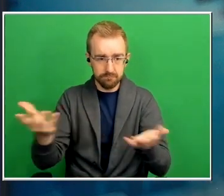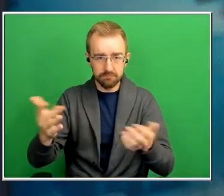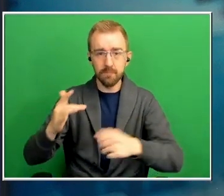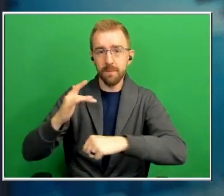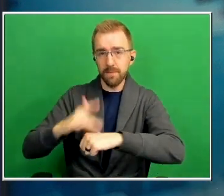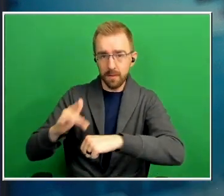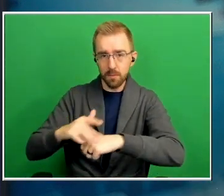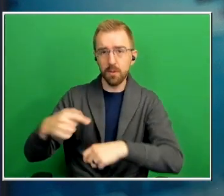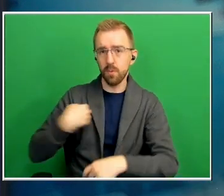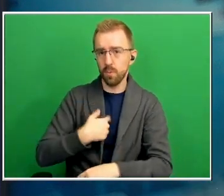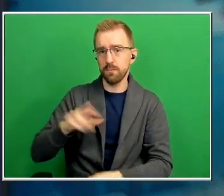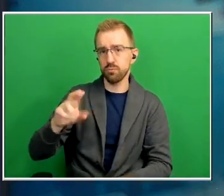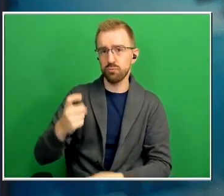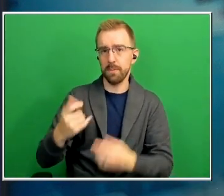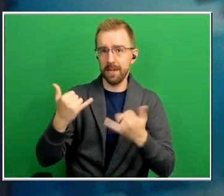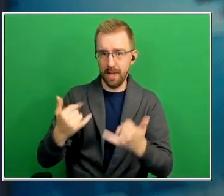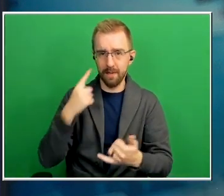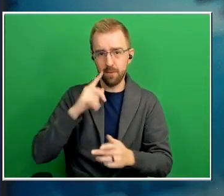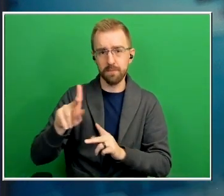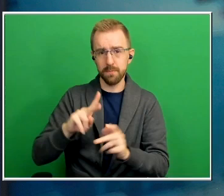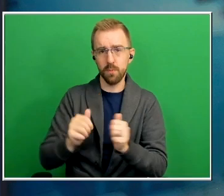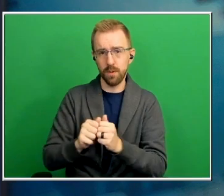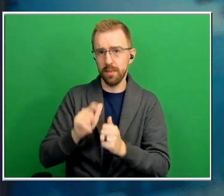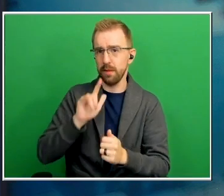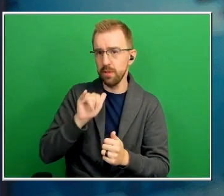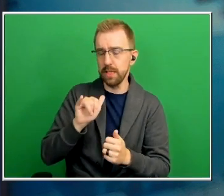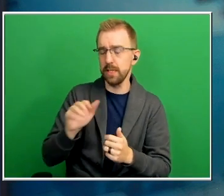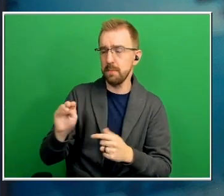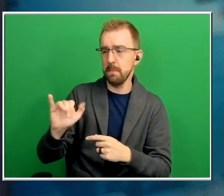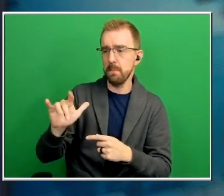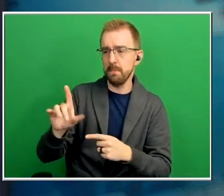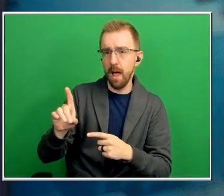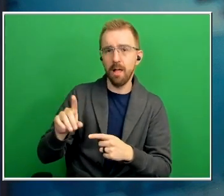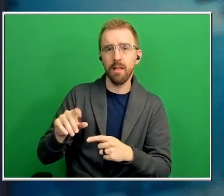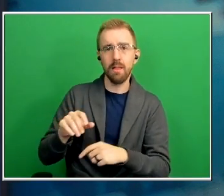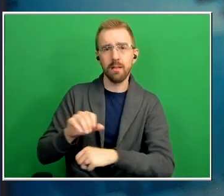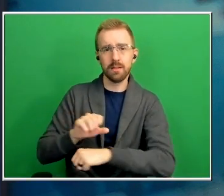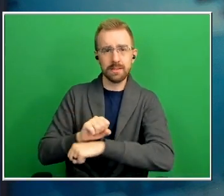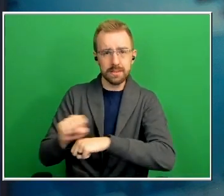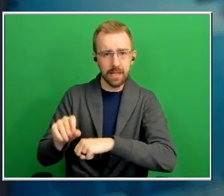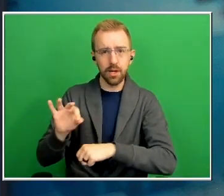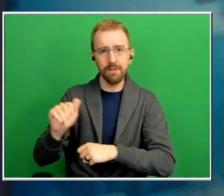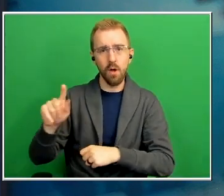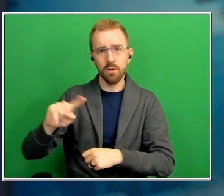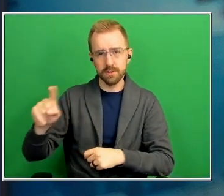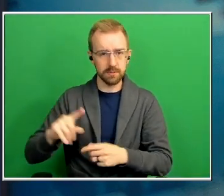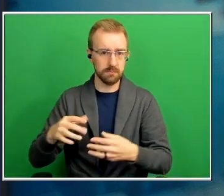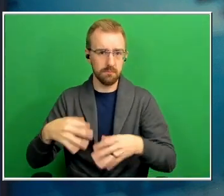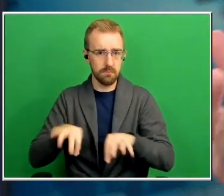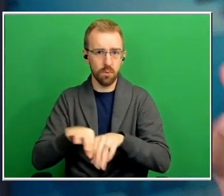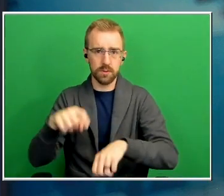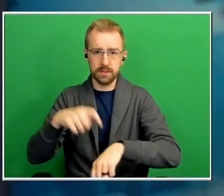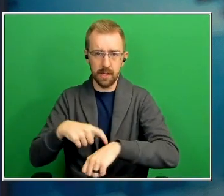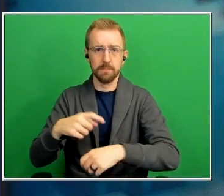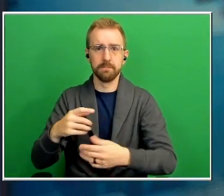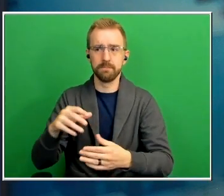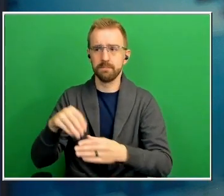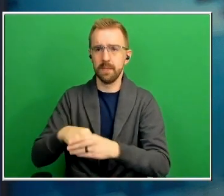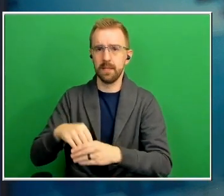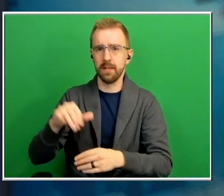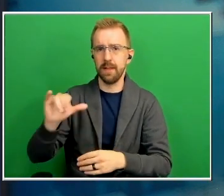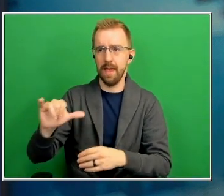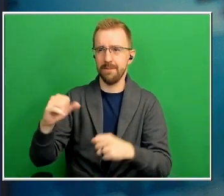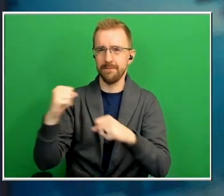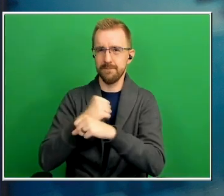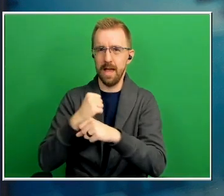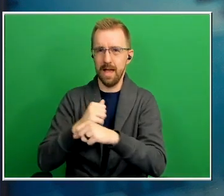for people with mild really in the mild stages of alzheimer's so it's a really important time in the in the fight against alzheimer's we've got